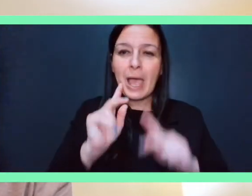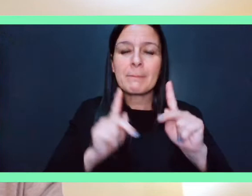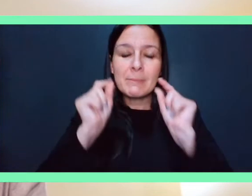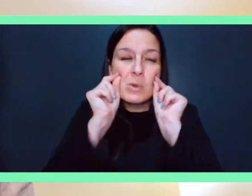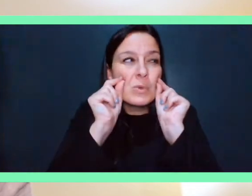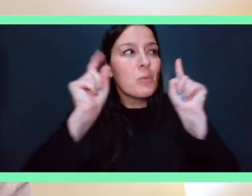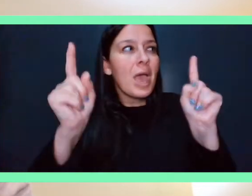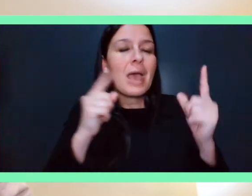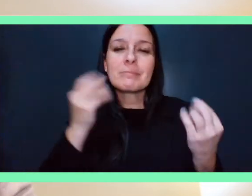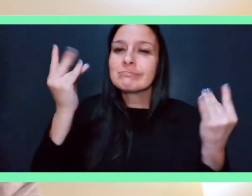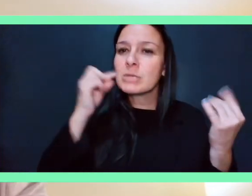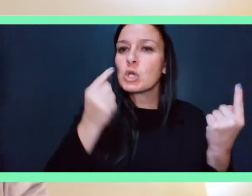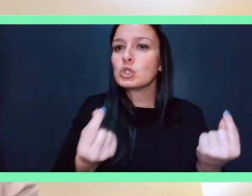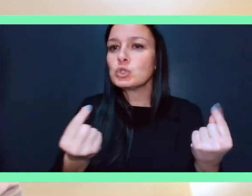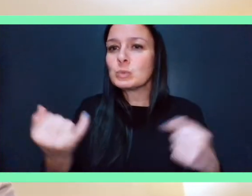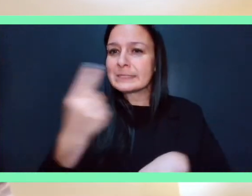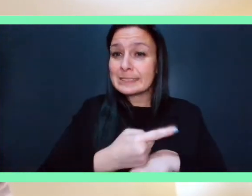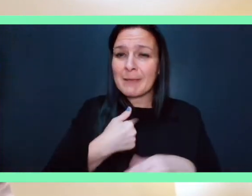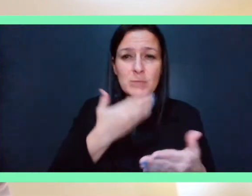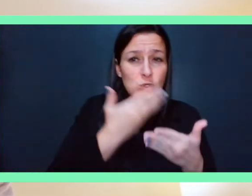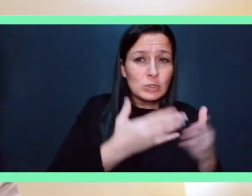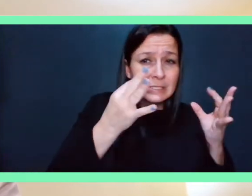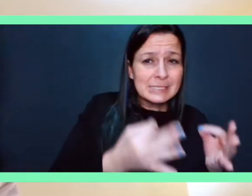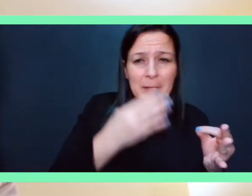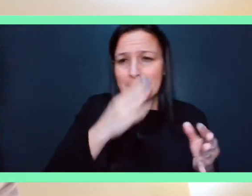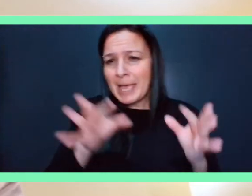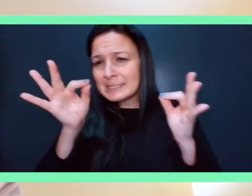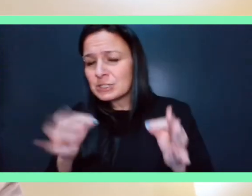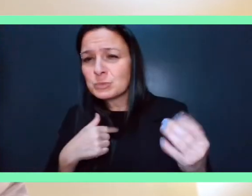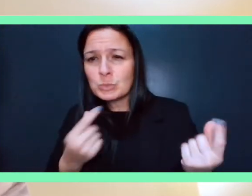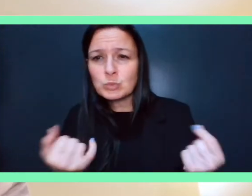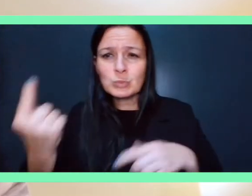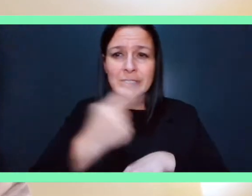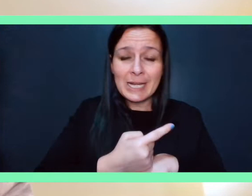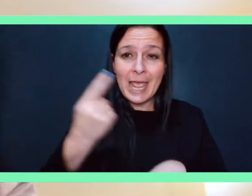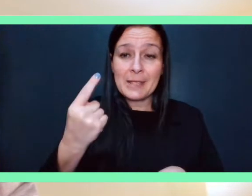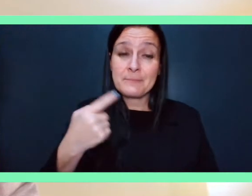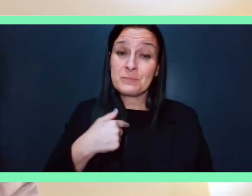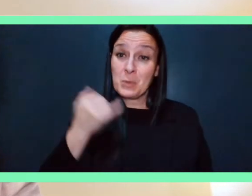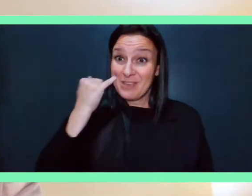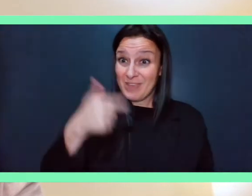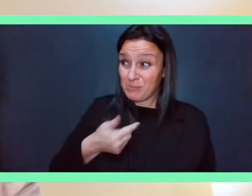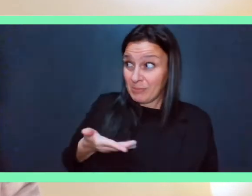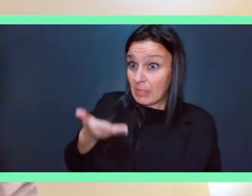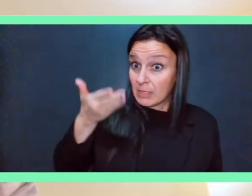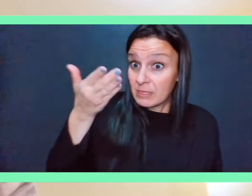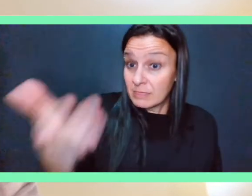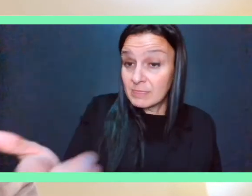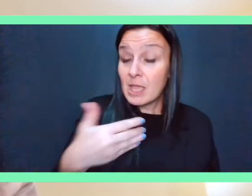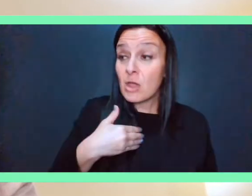first getting up and trying to make a decision how they want to start their day and sometimes just